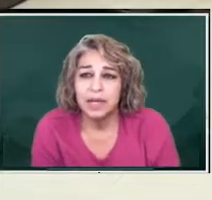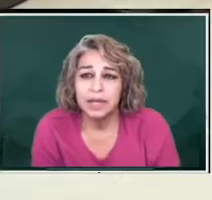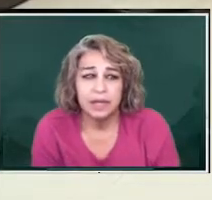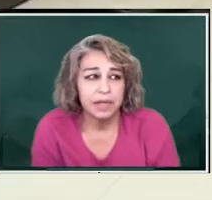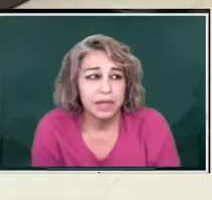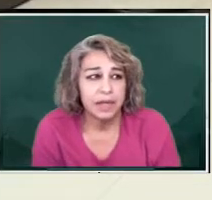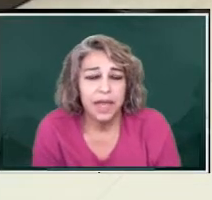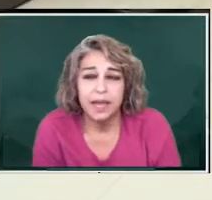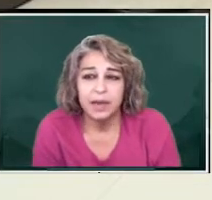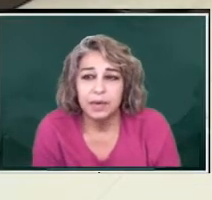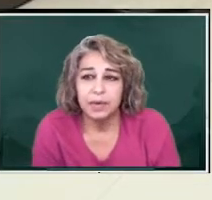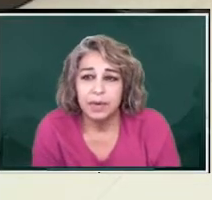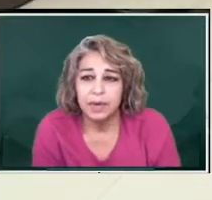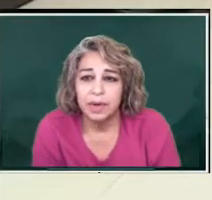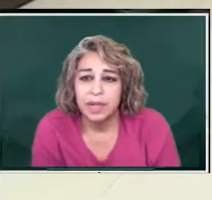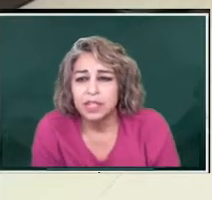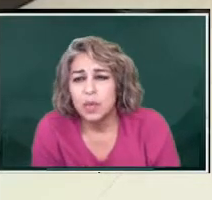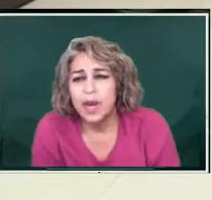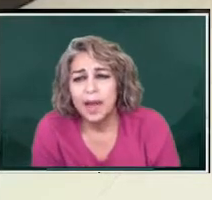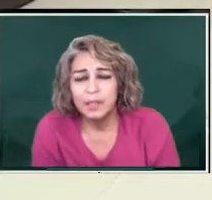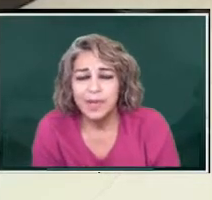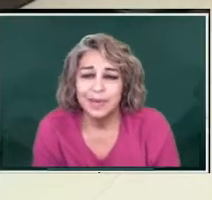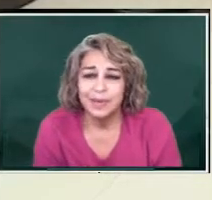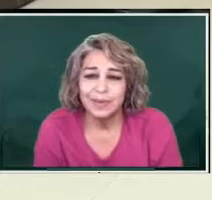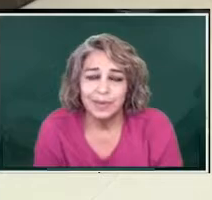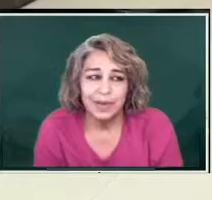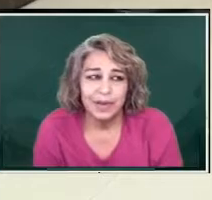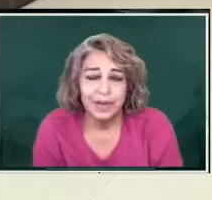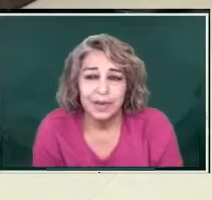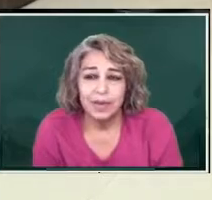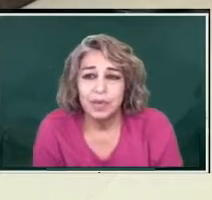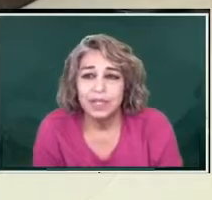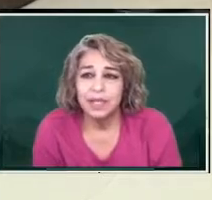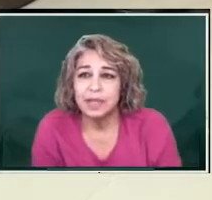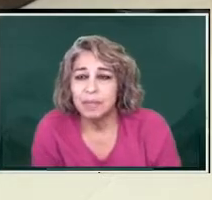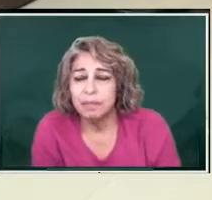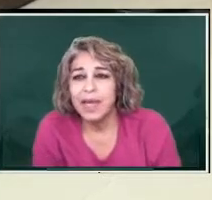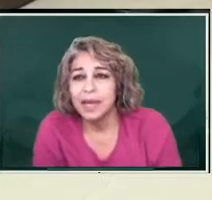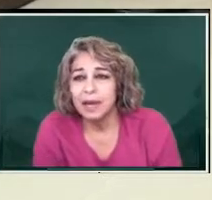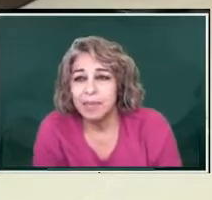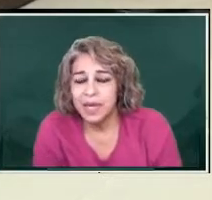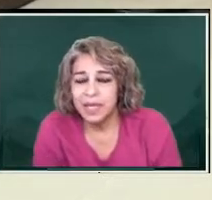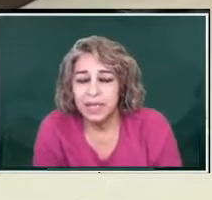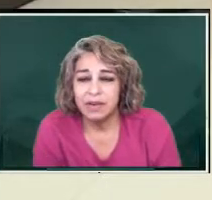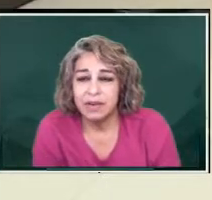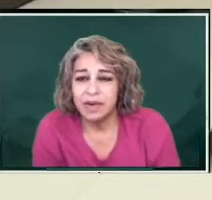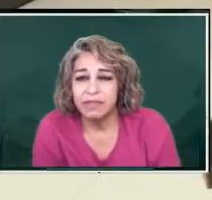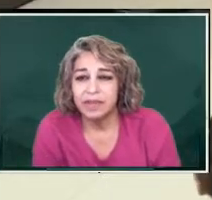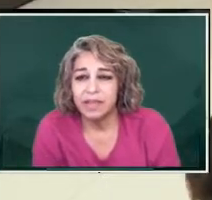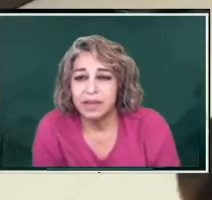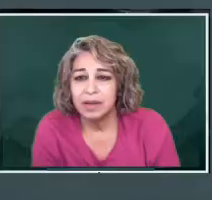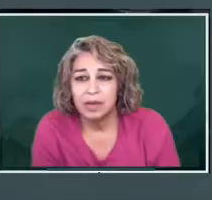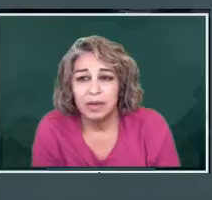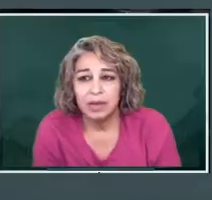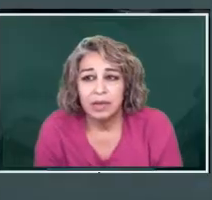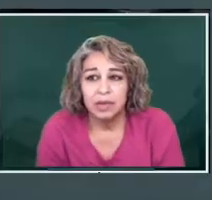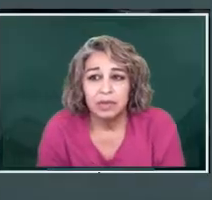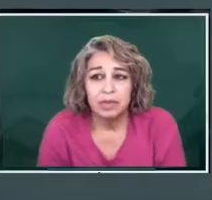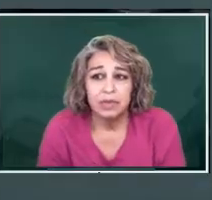was not echo. So what happened was that the big companies that are in effect